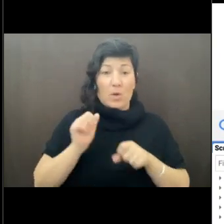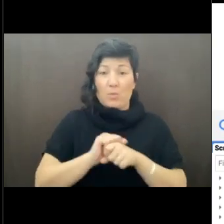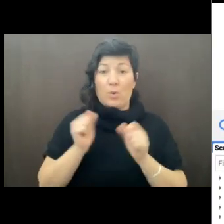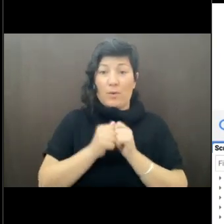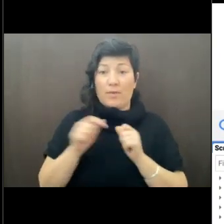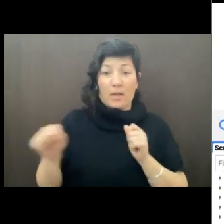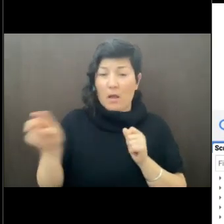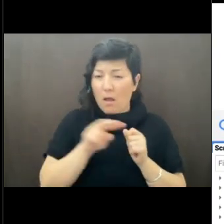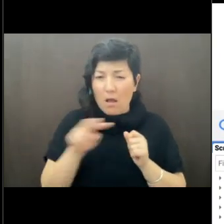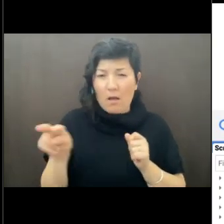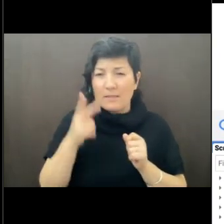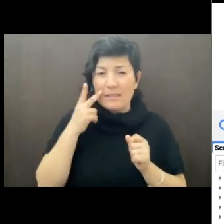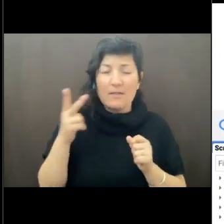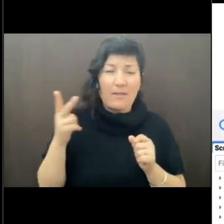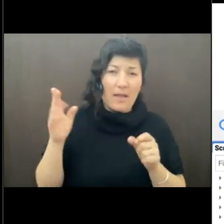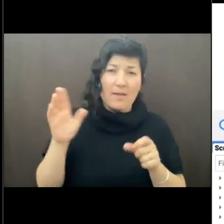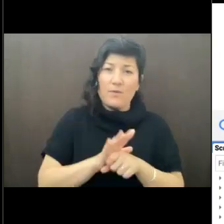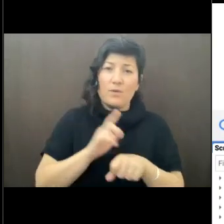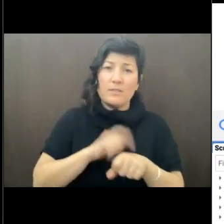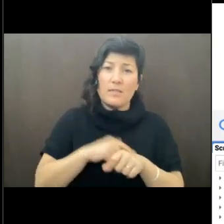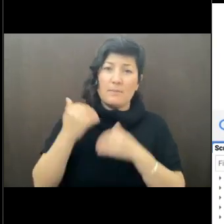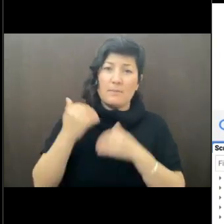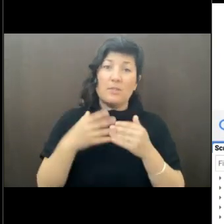in that whole time series and do analysis.